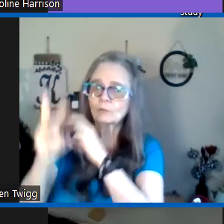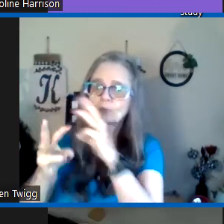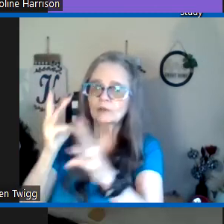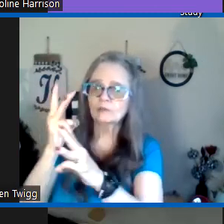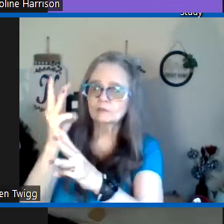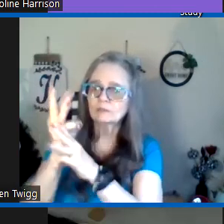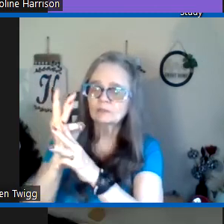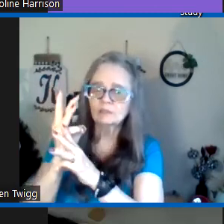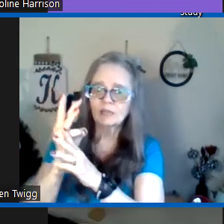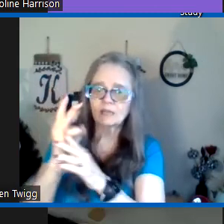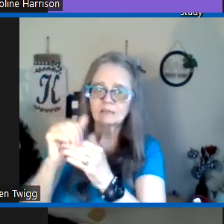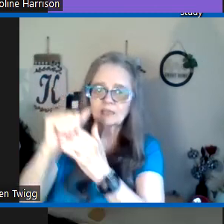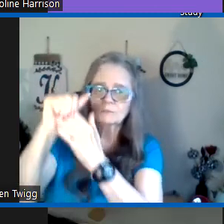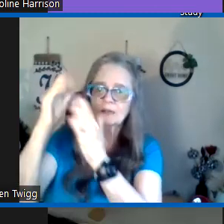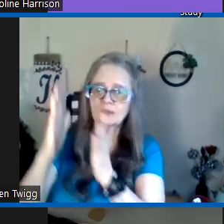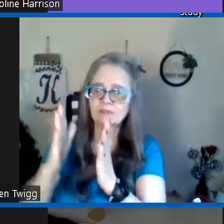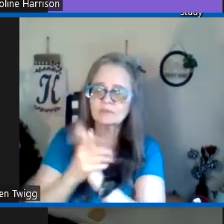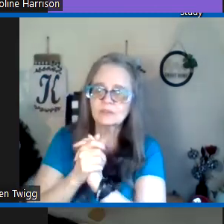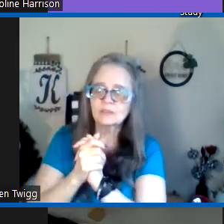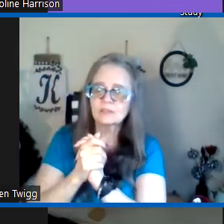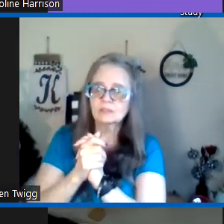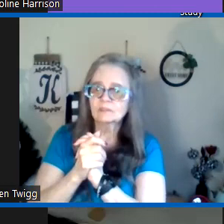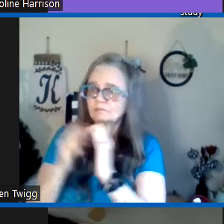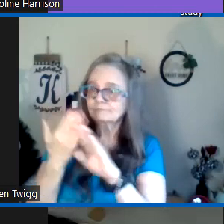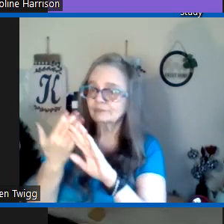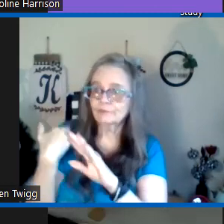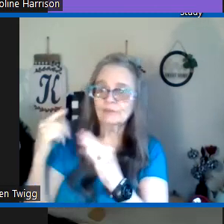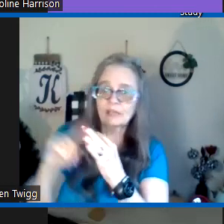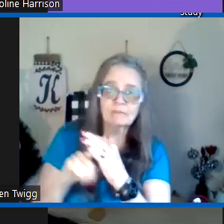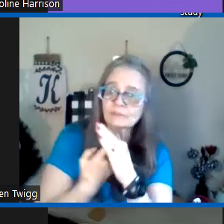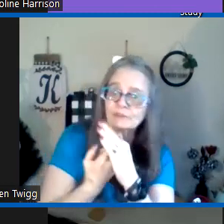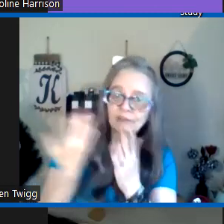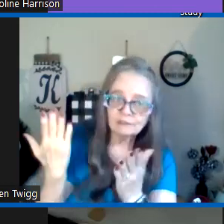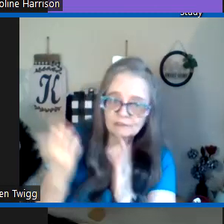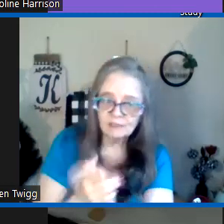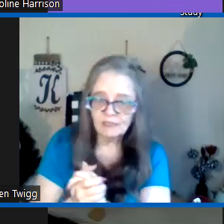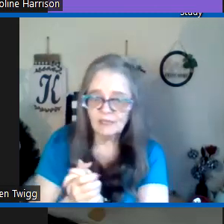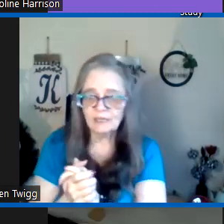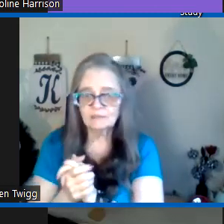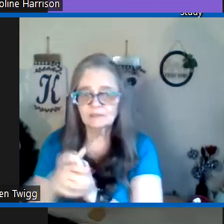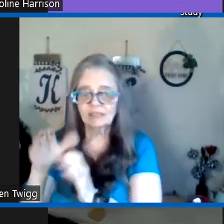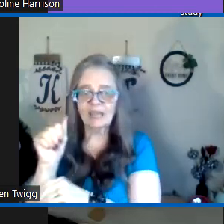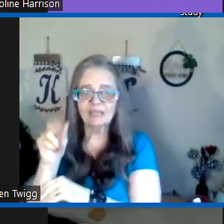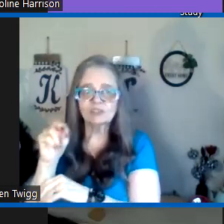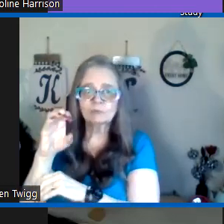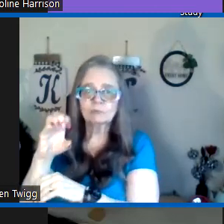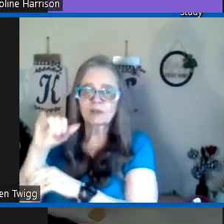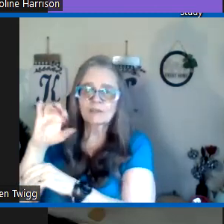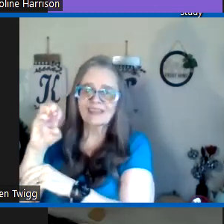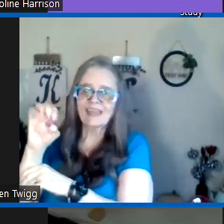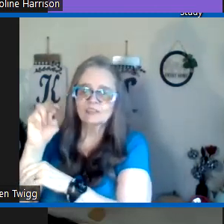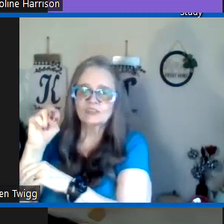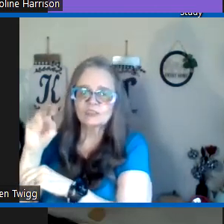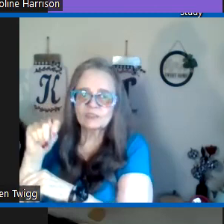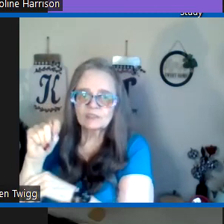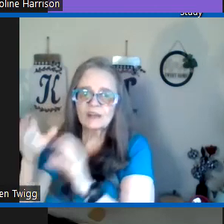four world empires before they ever started the ancient what we